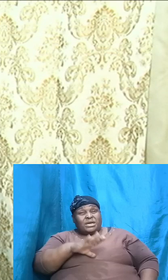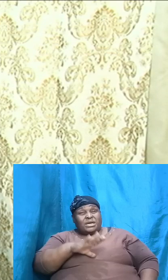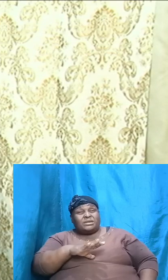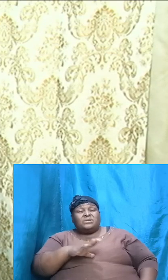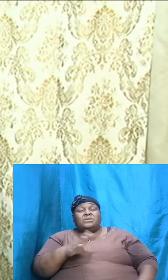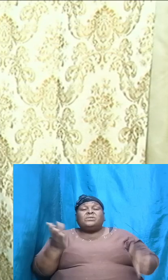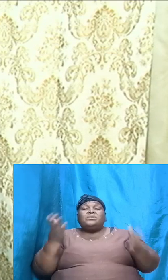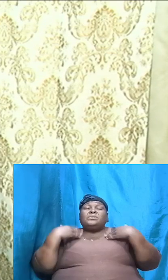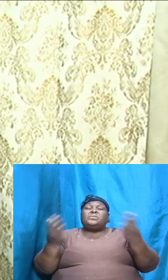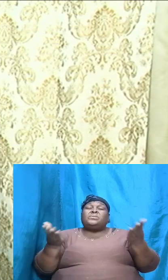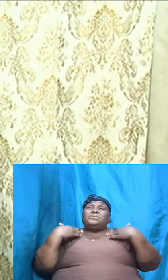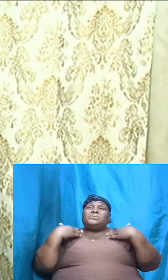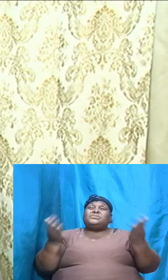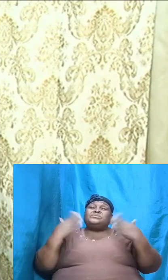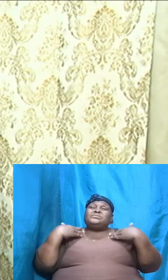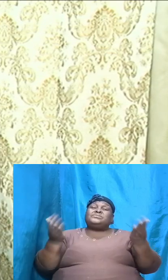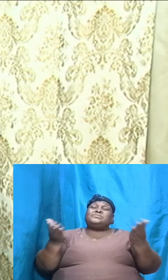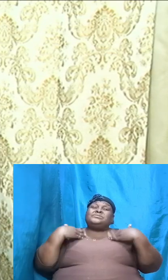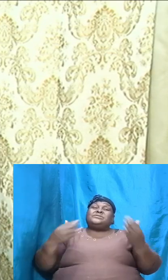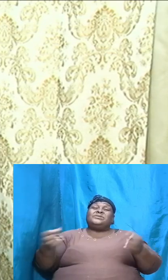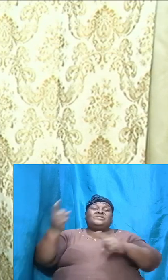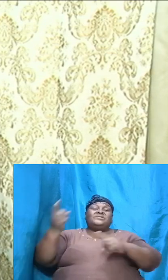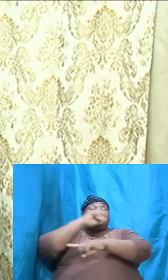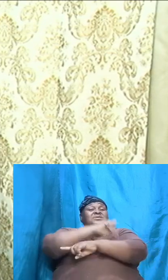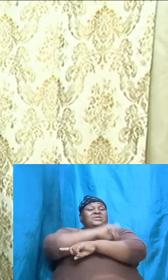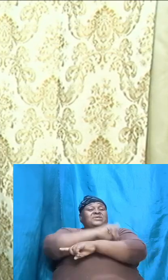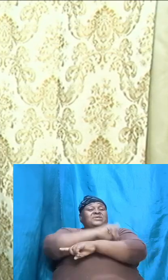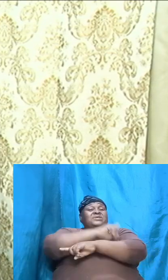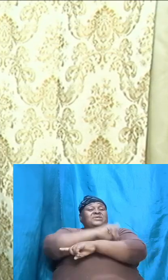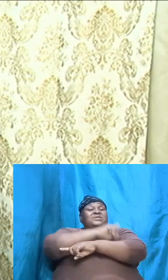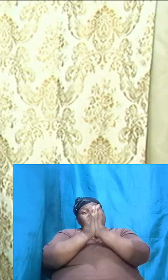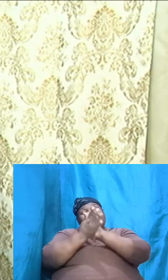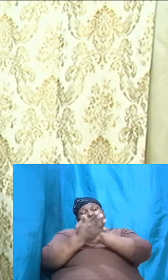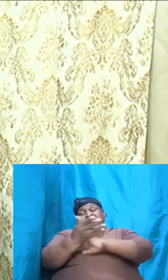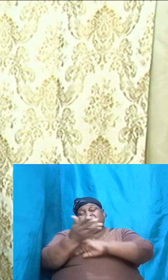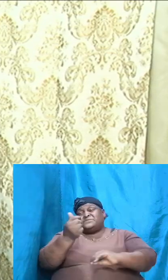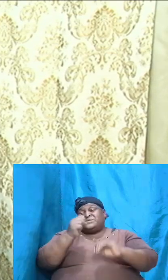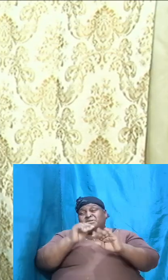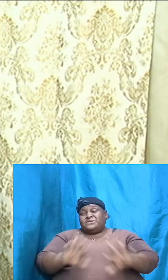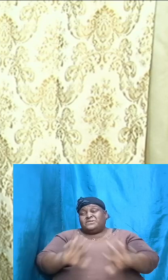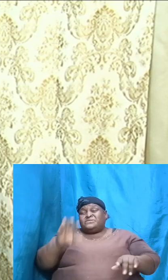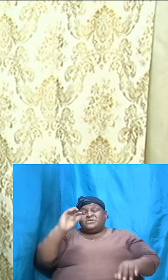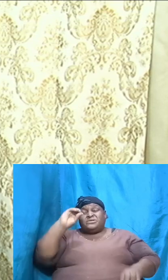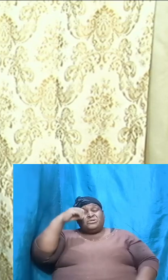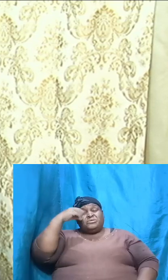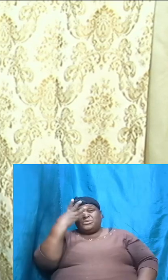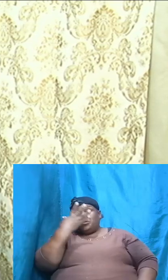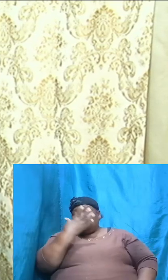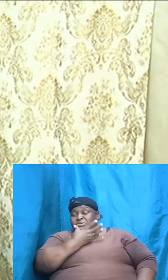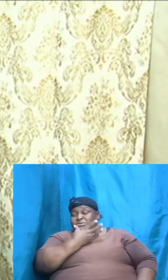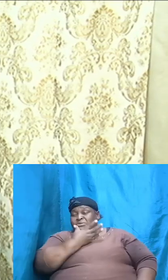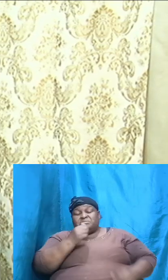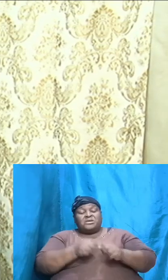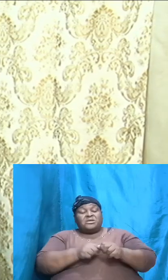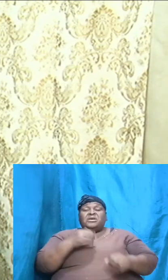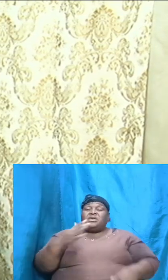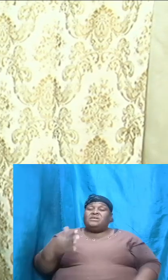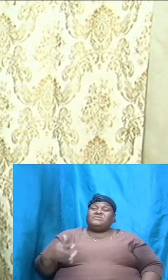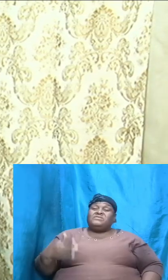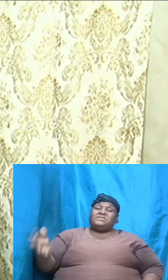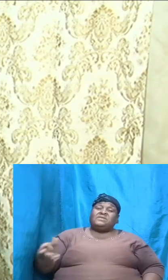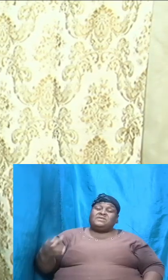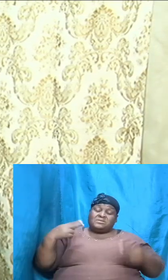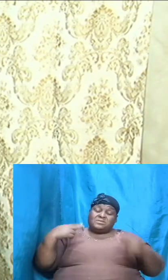was cool, it was tranquil, it was peaceful, it was beautiful. It was just everything that a